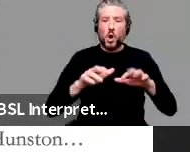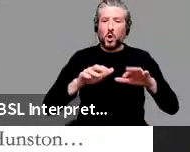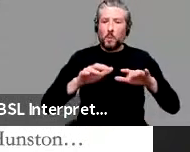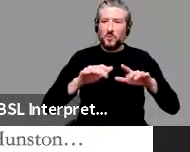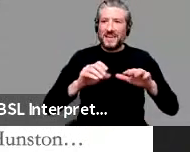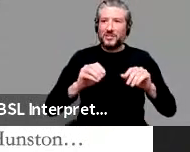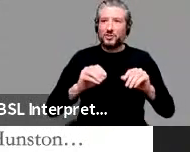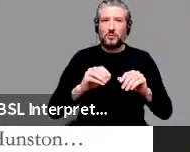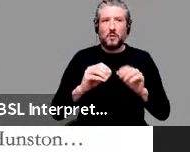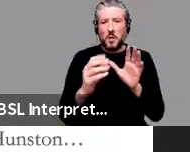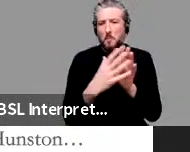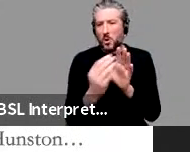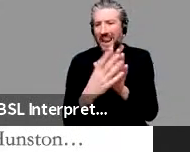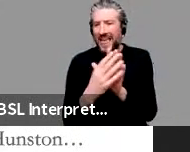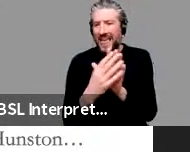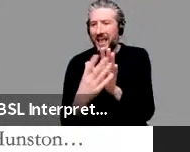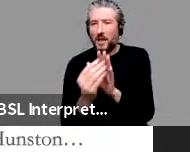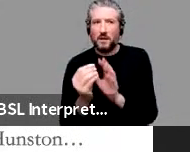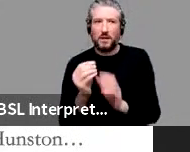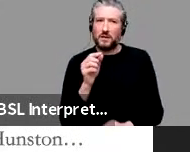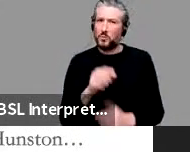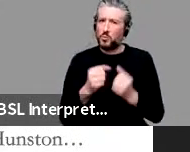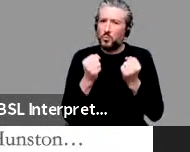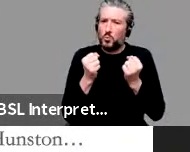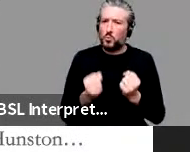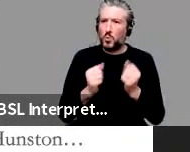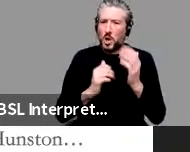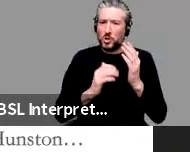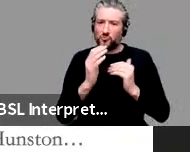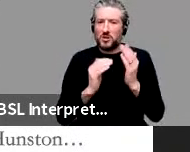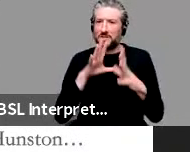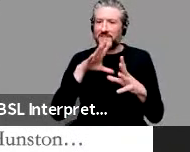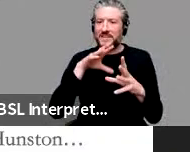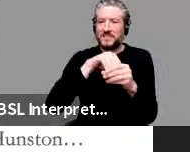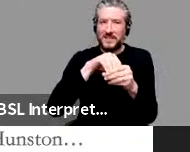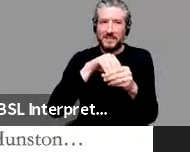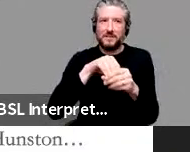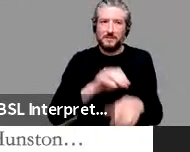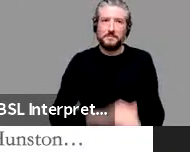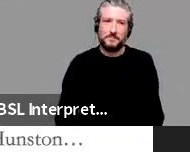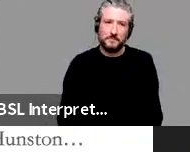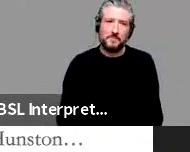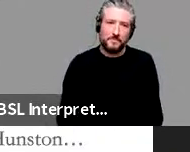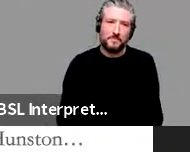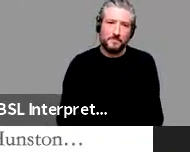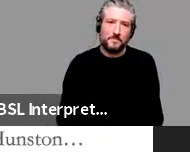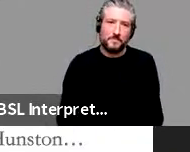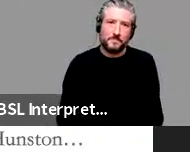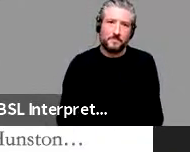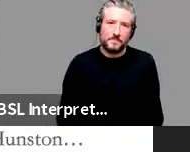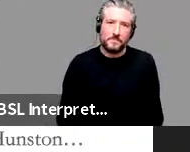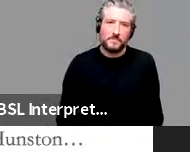constructionist flavor. And in that I include this newer Bertology.